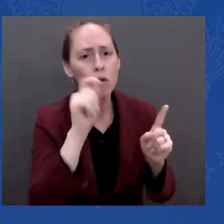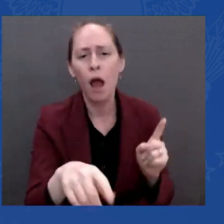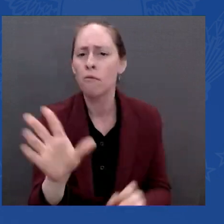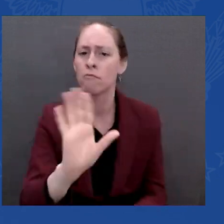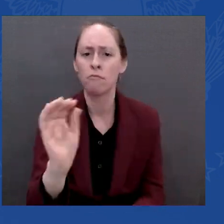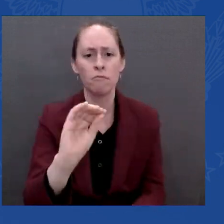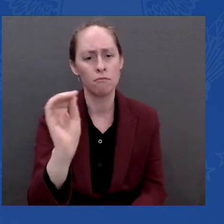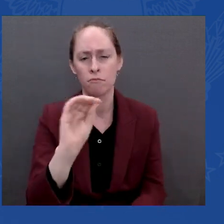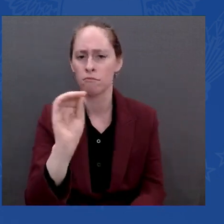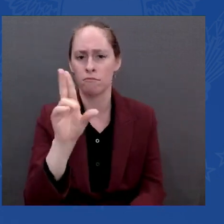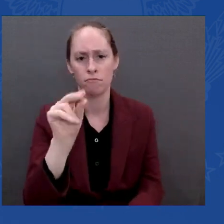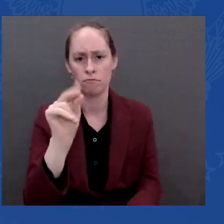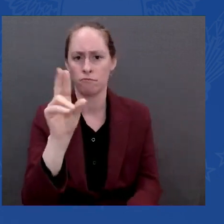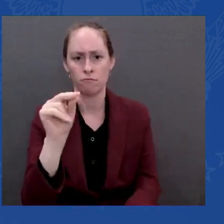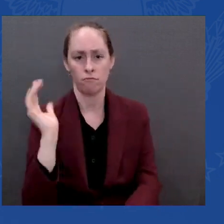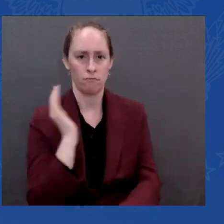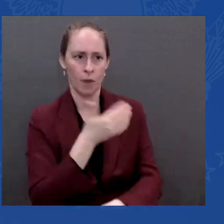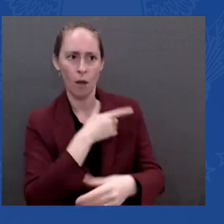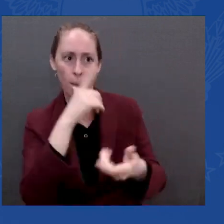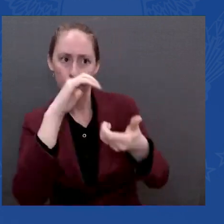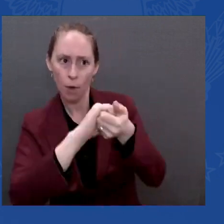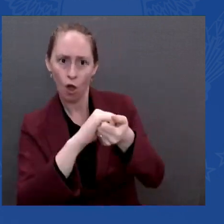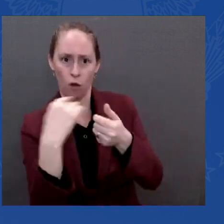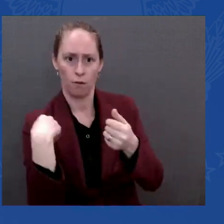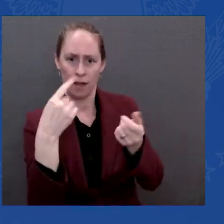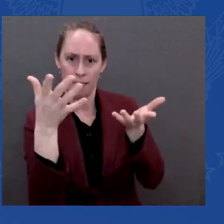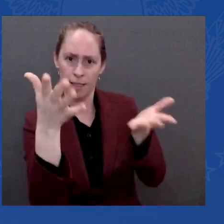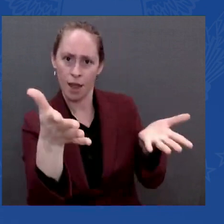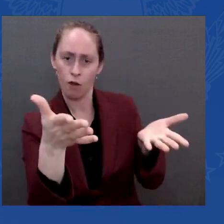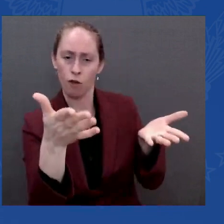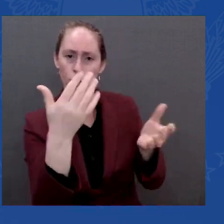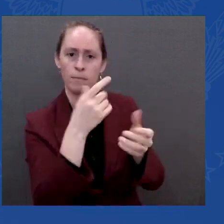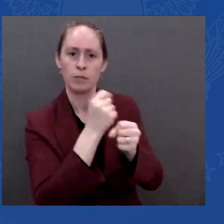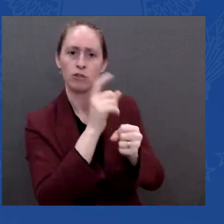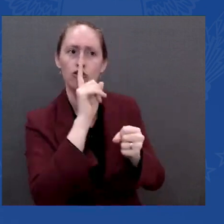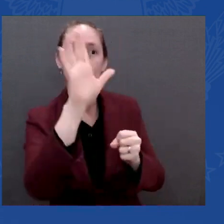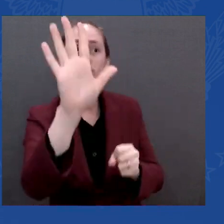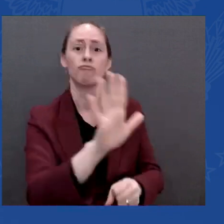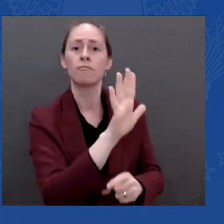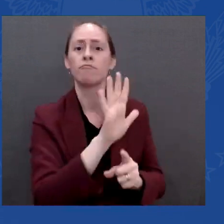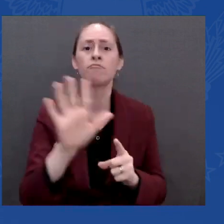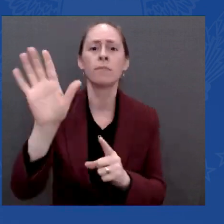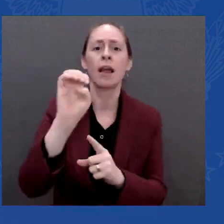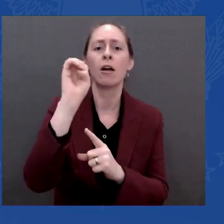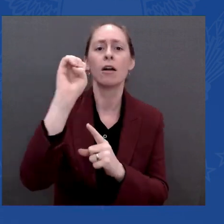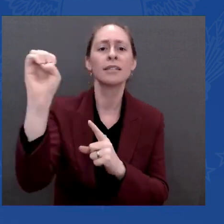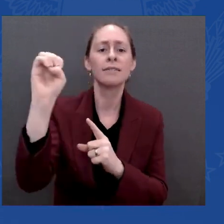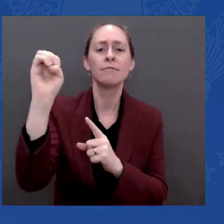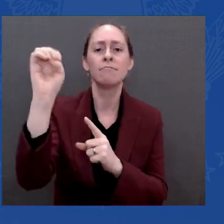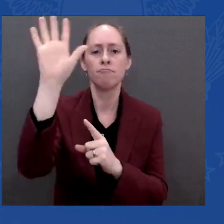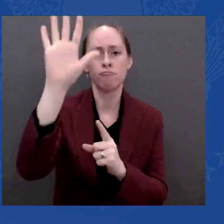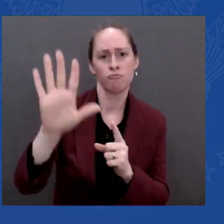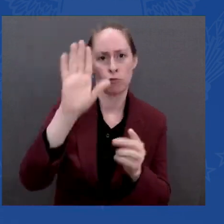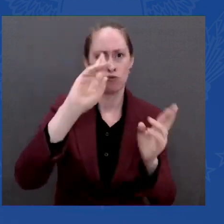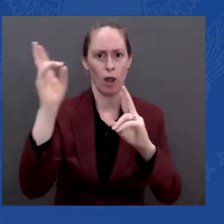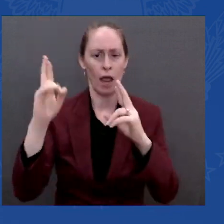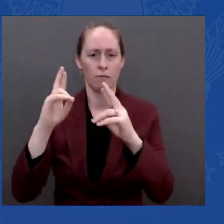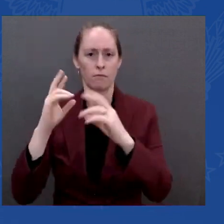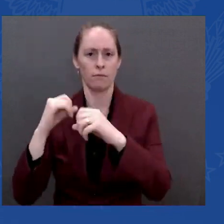As I made crystal clear, the United States will defend every inch of NATO territory with the full force of American power.